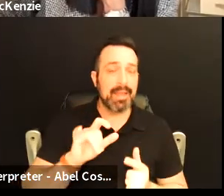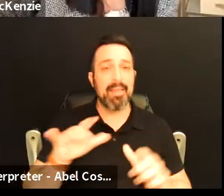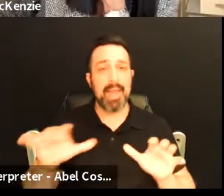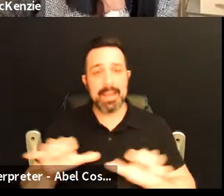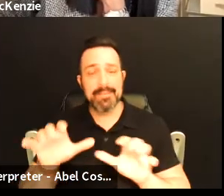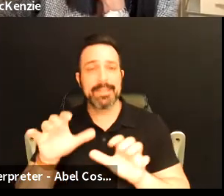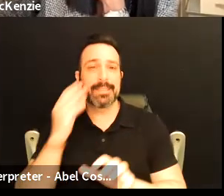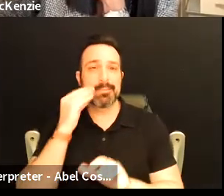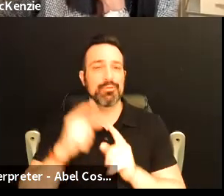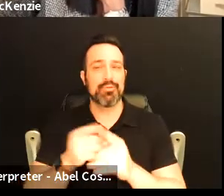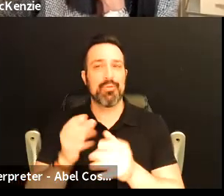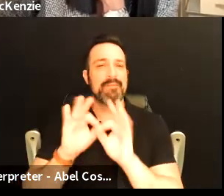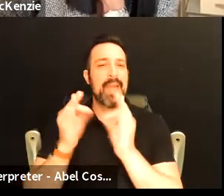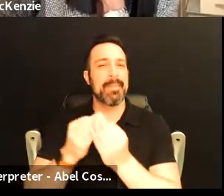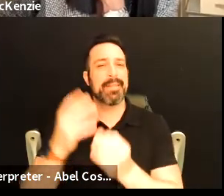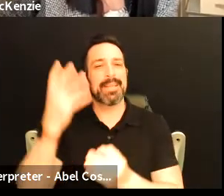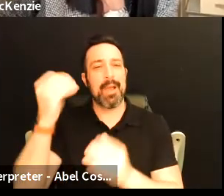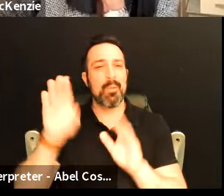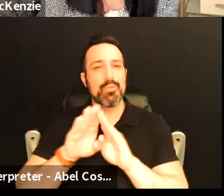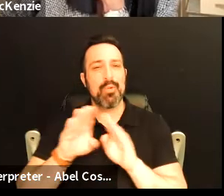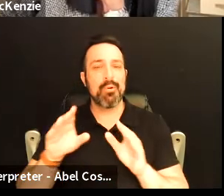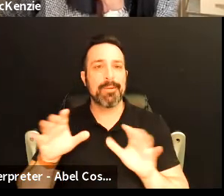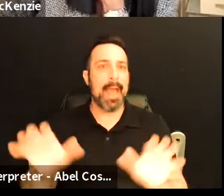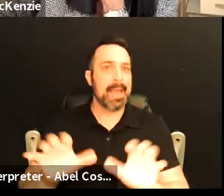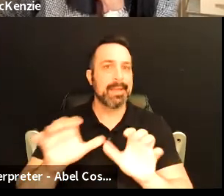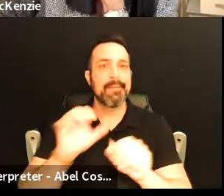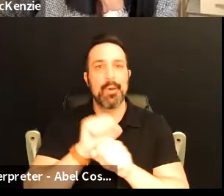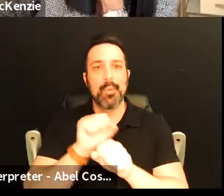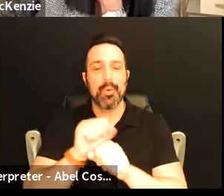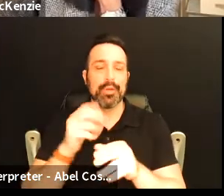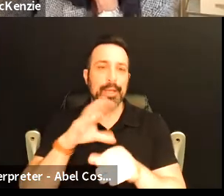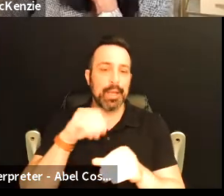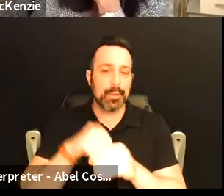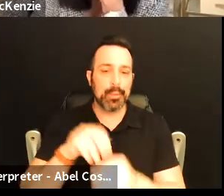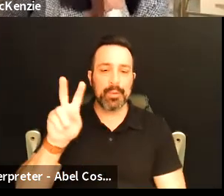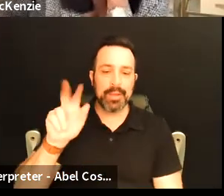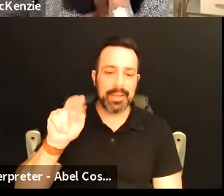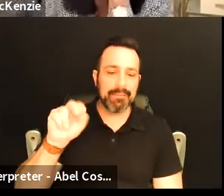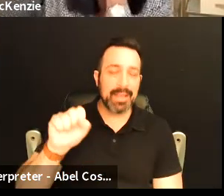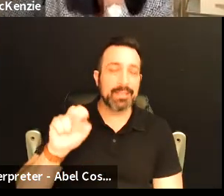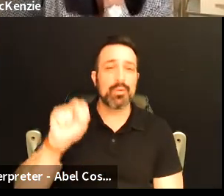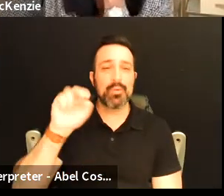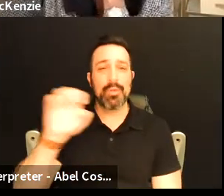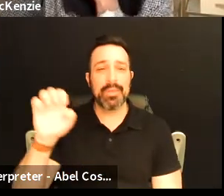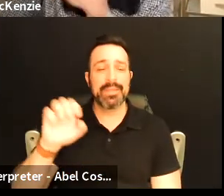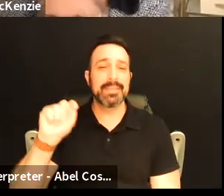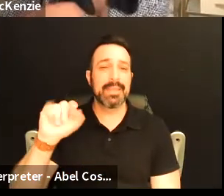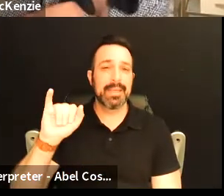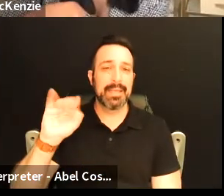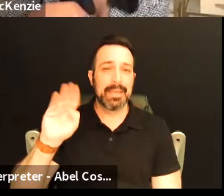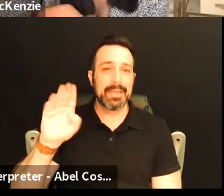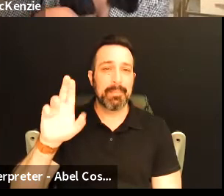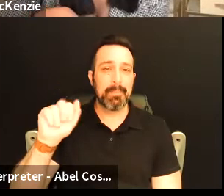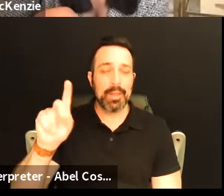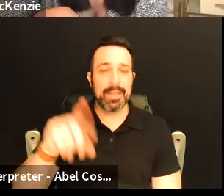our family of iconic outdoor active and workwear brands including Vans, the North Face, Timberland, Smartwool and Dickies and